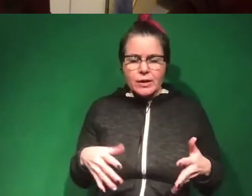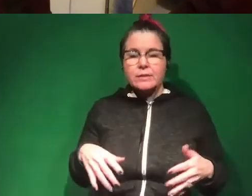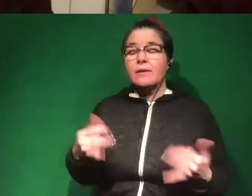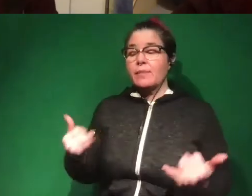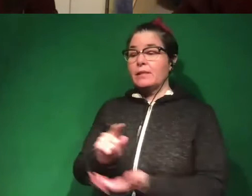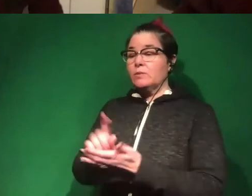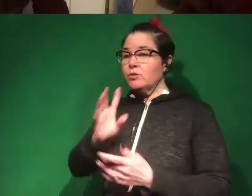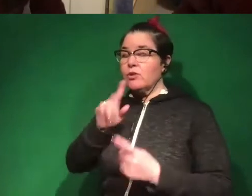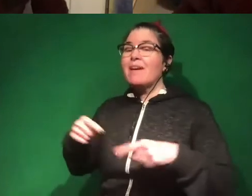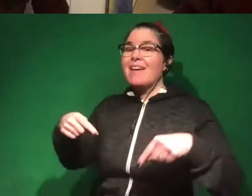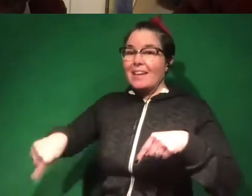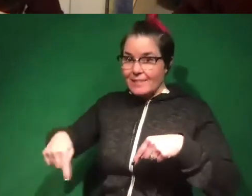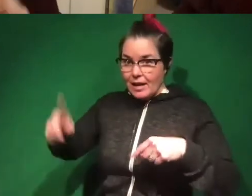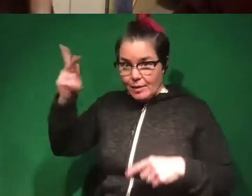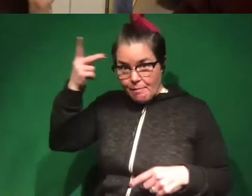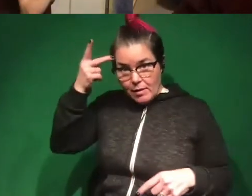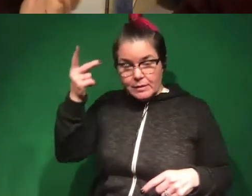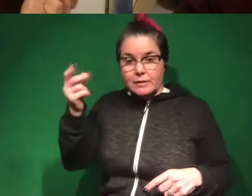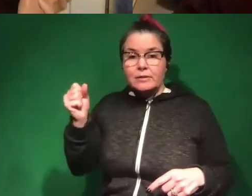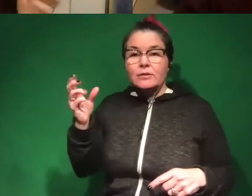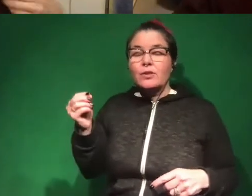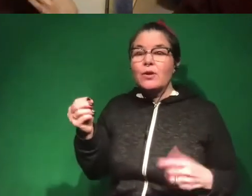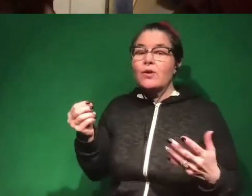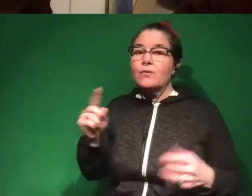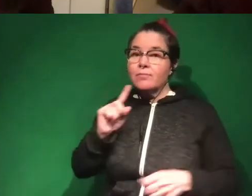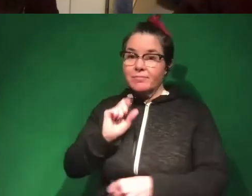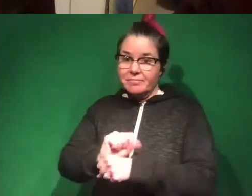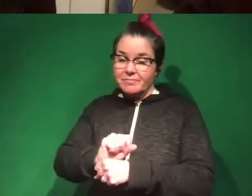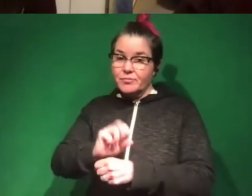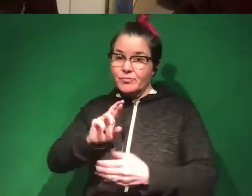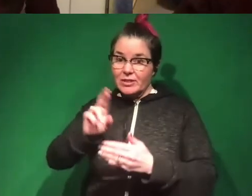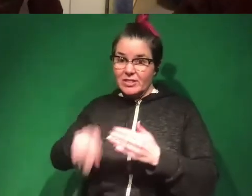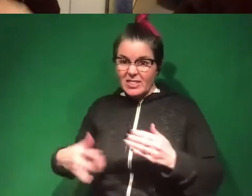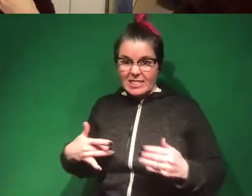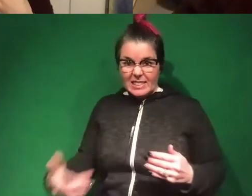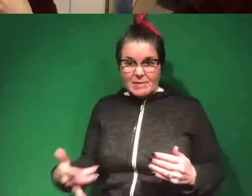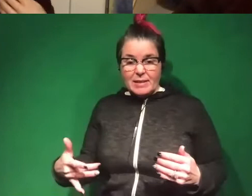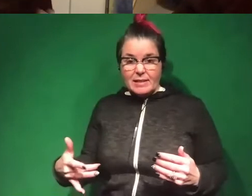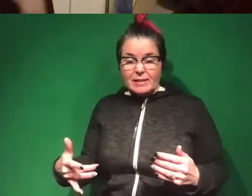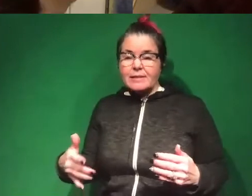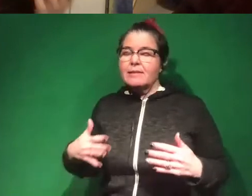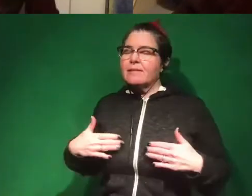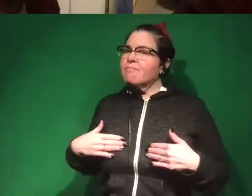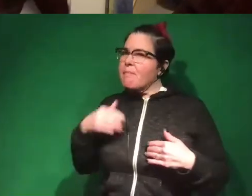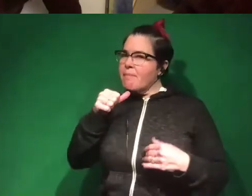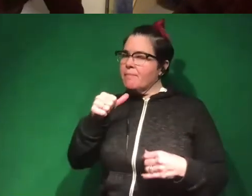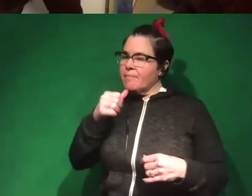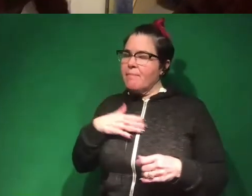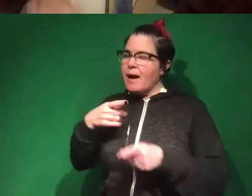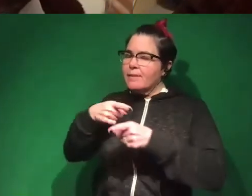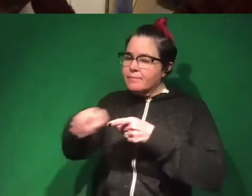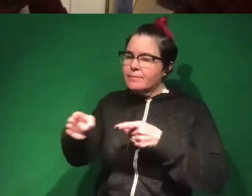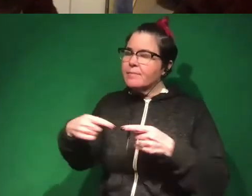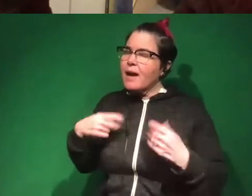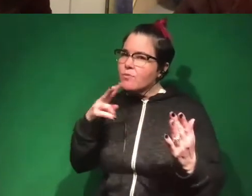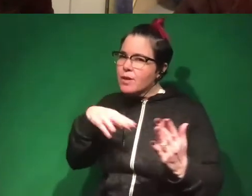anxiety and politics. So the verdict is out. Generally speaking, this isn't my area. This is based more on my reading of these